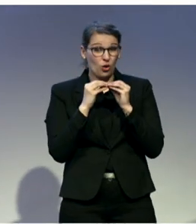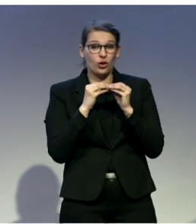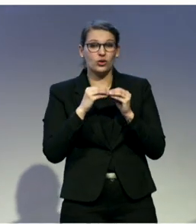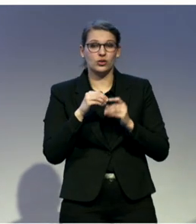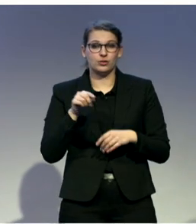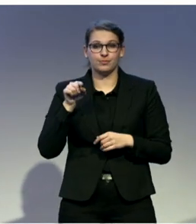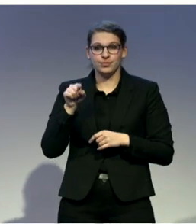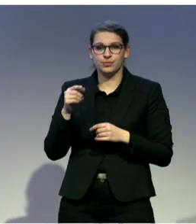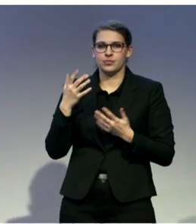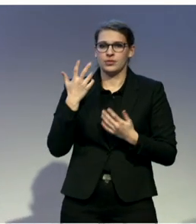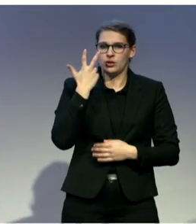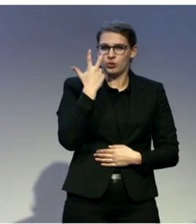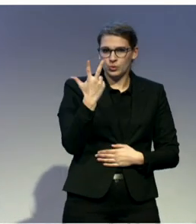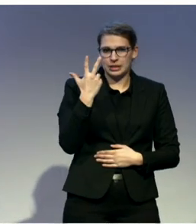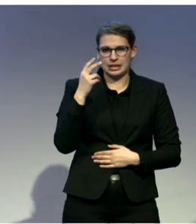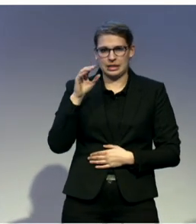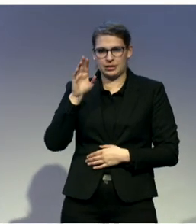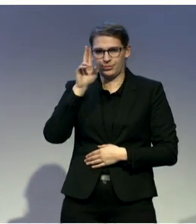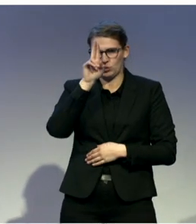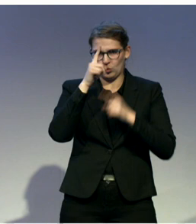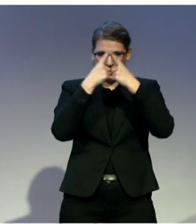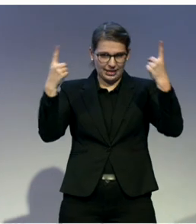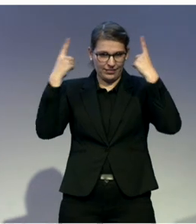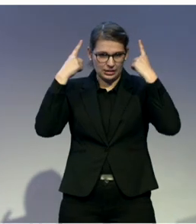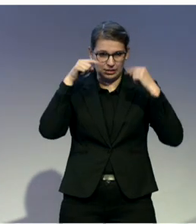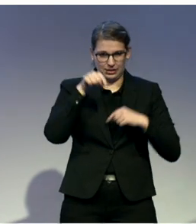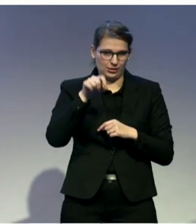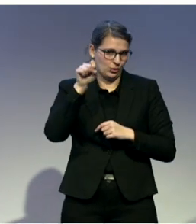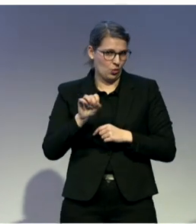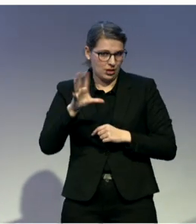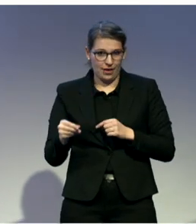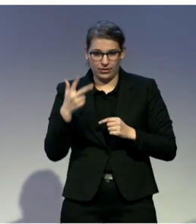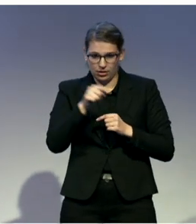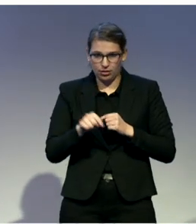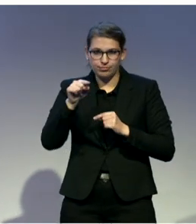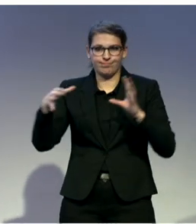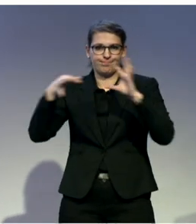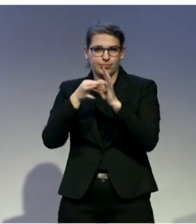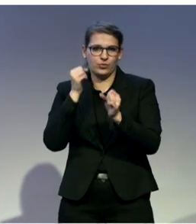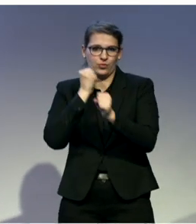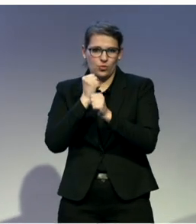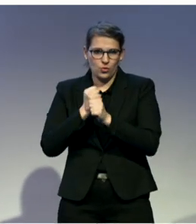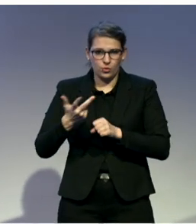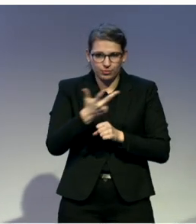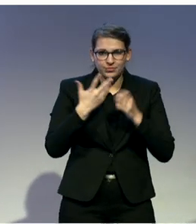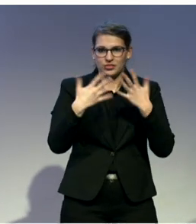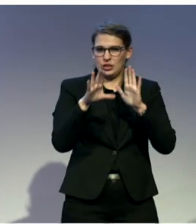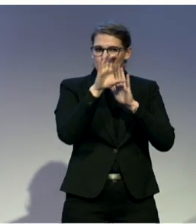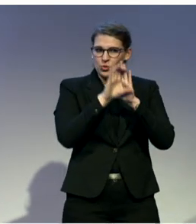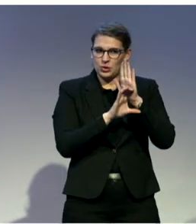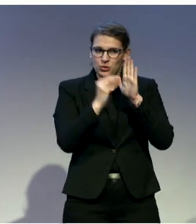universities who have included it in their curricula, which really helps us as well. But I'll take you through the rest of it now.